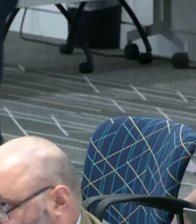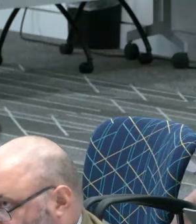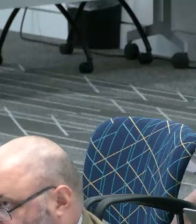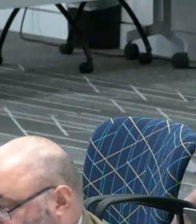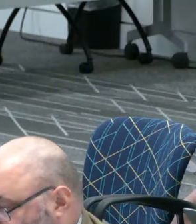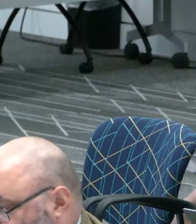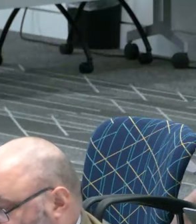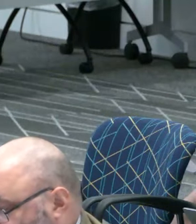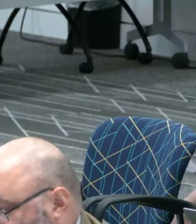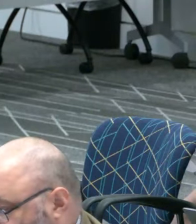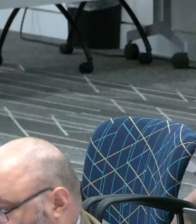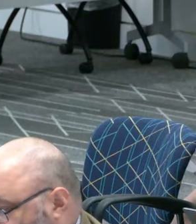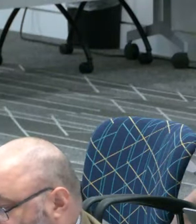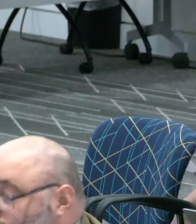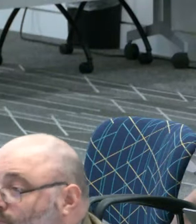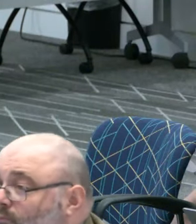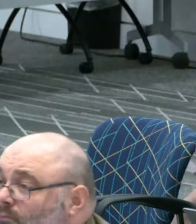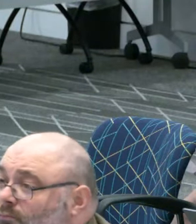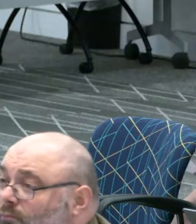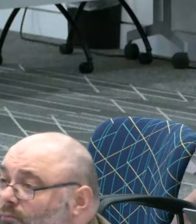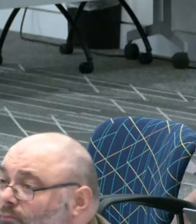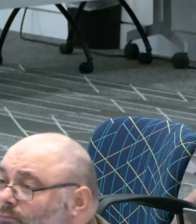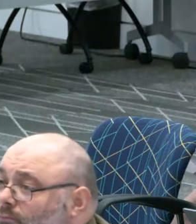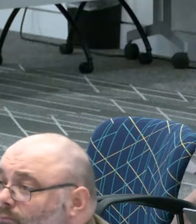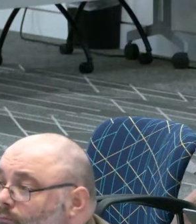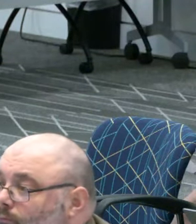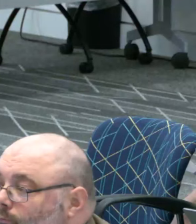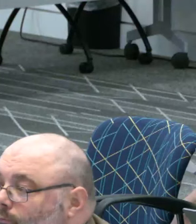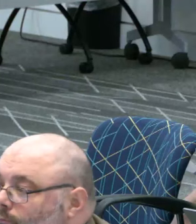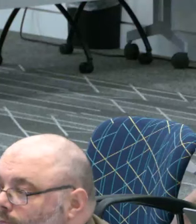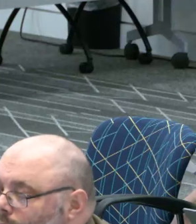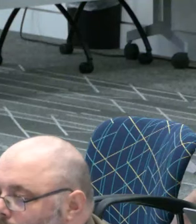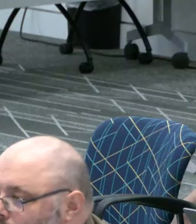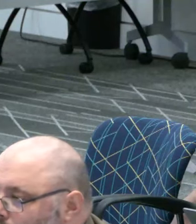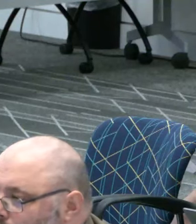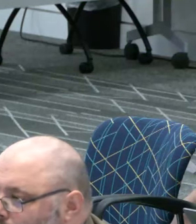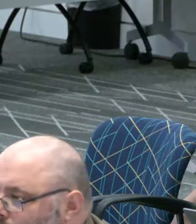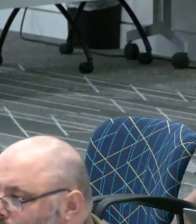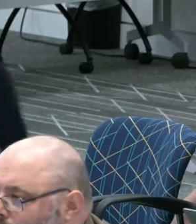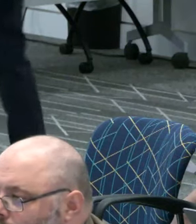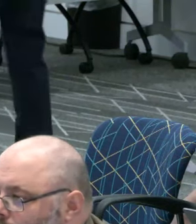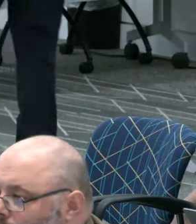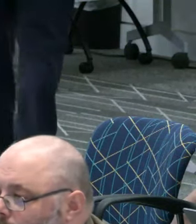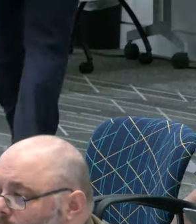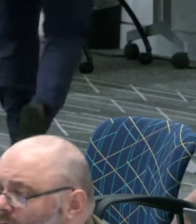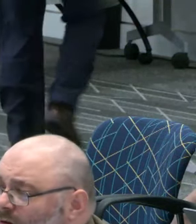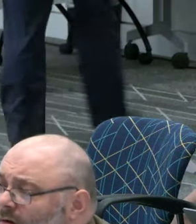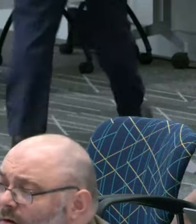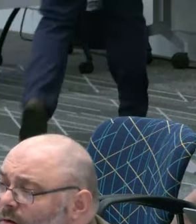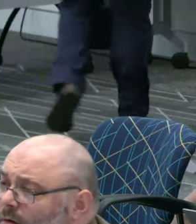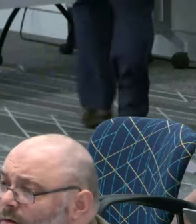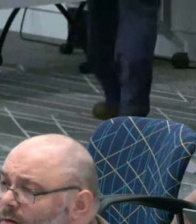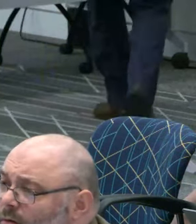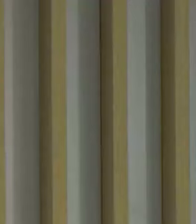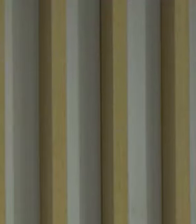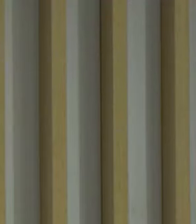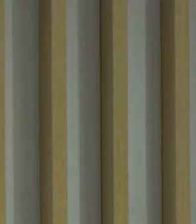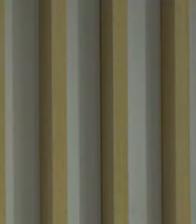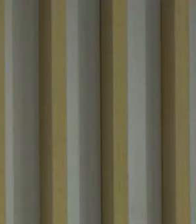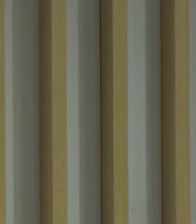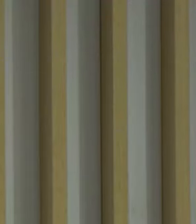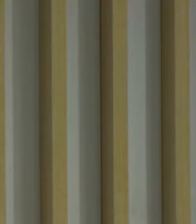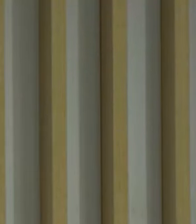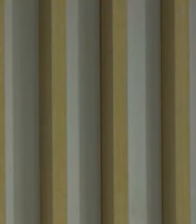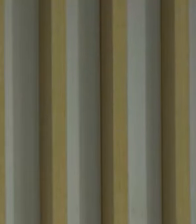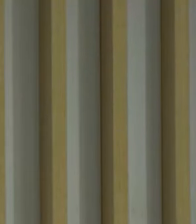Describe what that is, if it's not renewed by then. For three decades, the